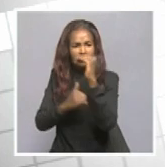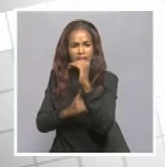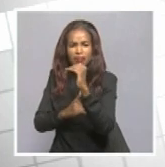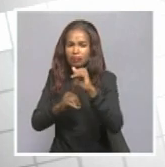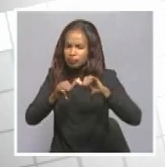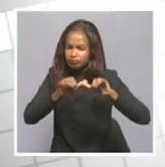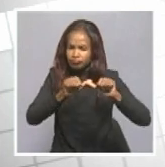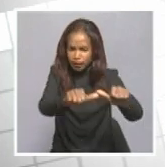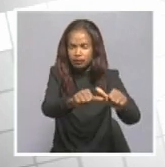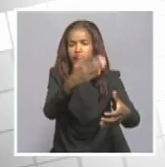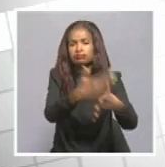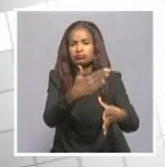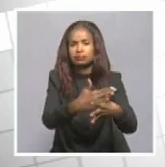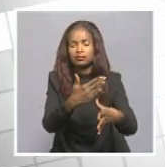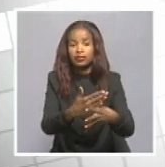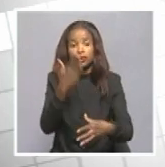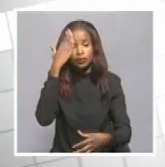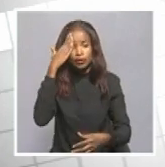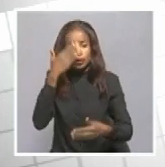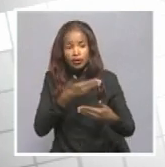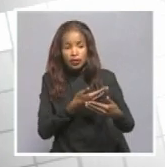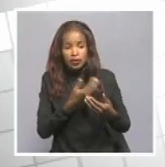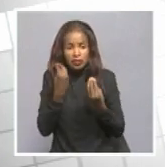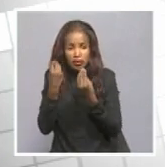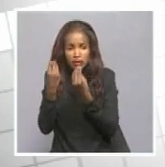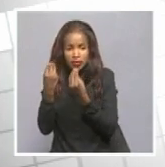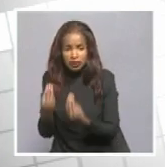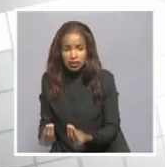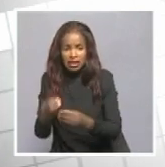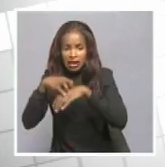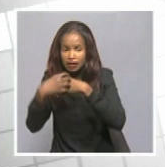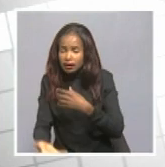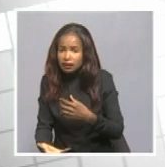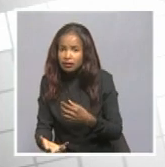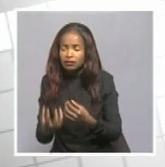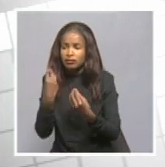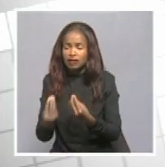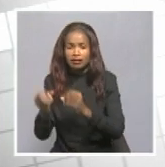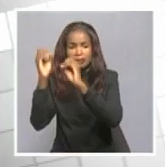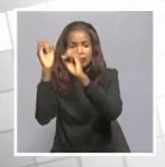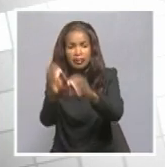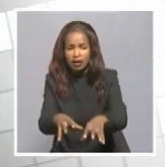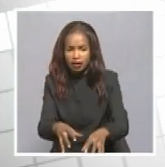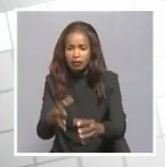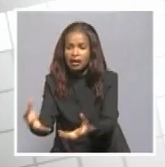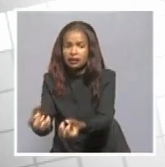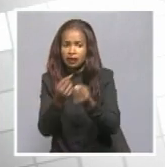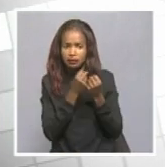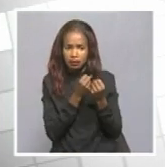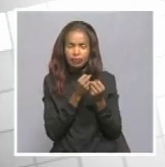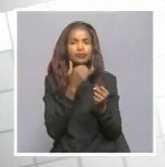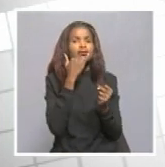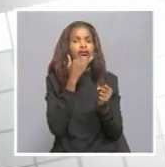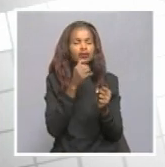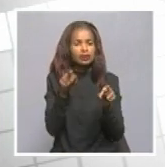There are also issues of child dumping. If a kid is picked up somewhere, we also have to take care of that. We also have to do